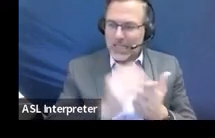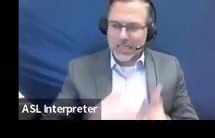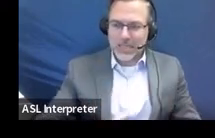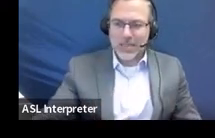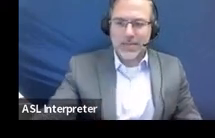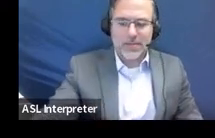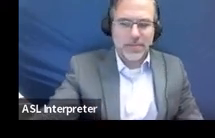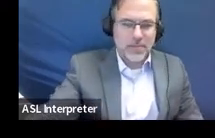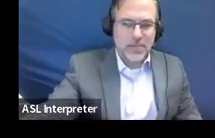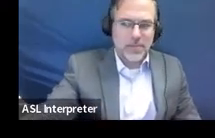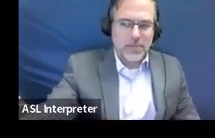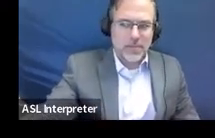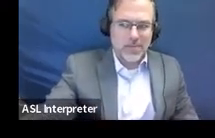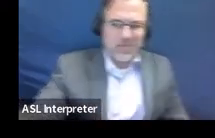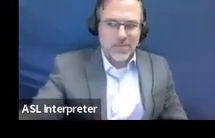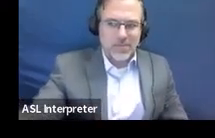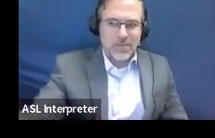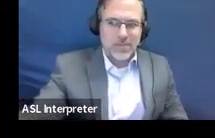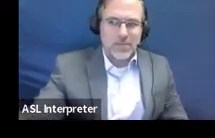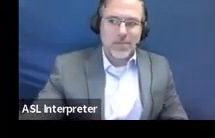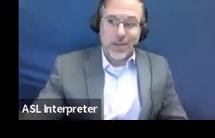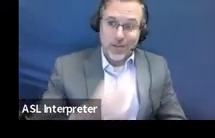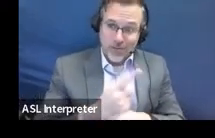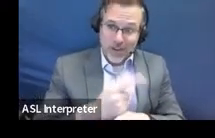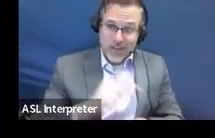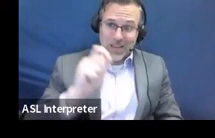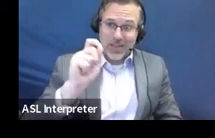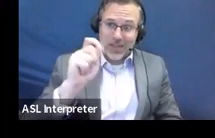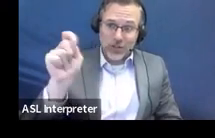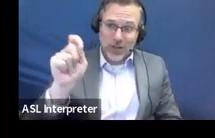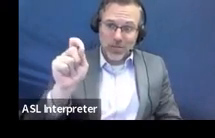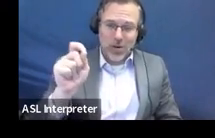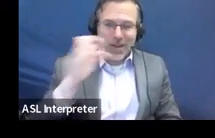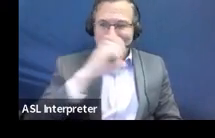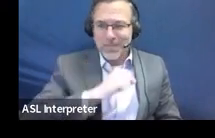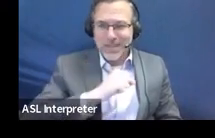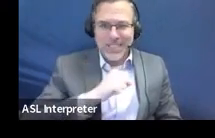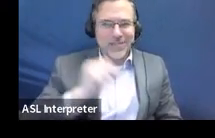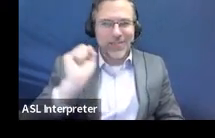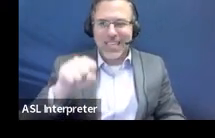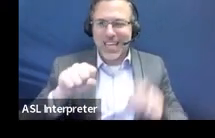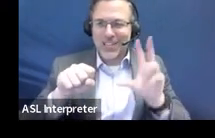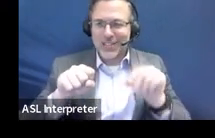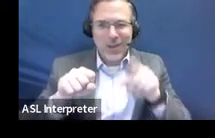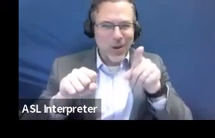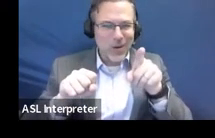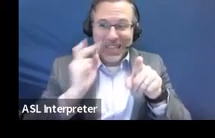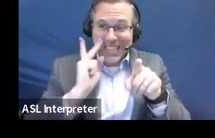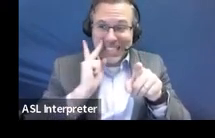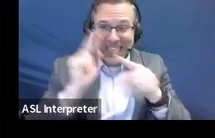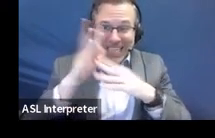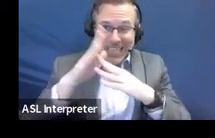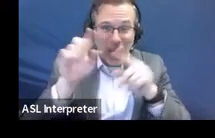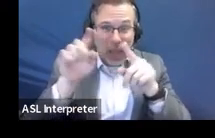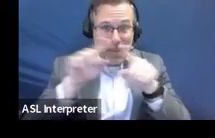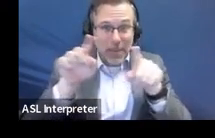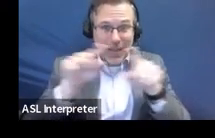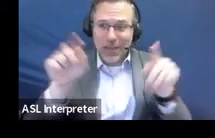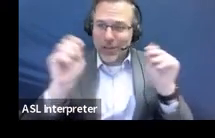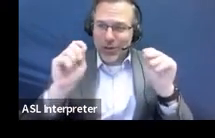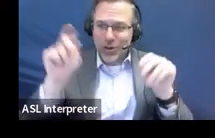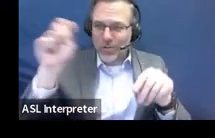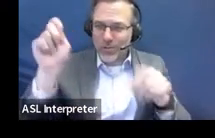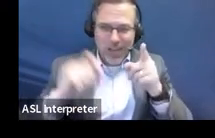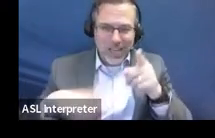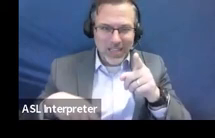Yep. And yes, the checkmark is missing for the yes, no, someone caught that. See, that's the little thing. It's, it's easy to miss.